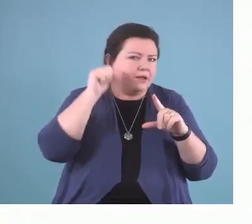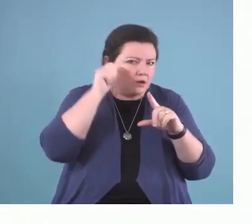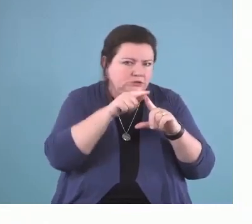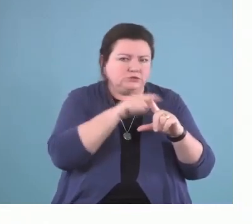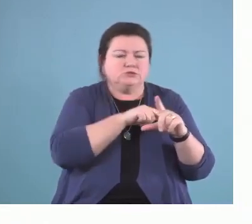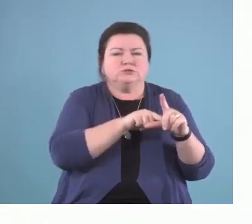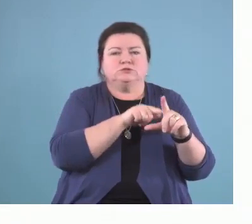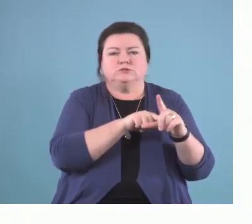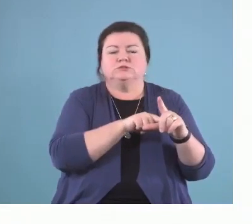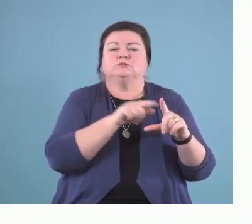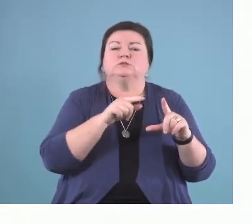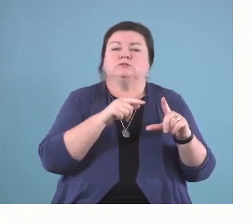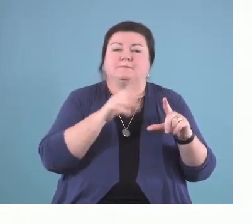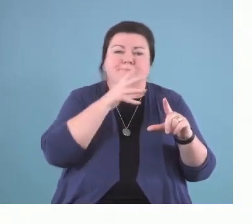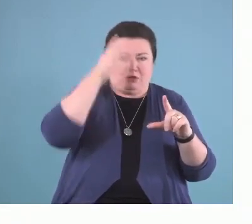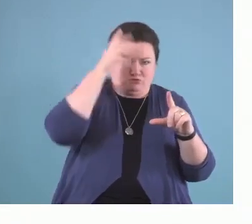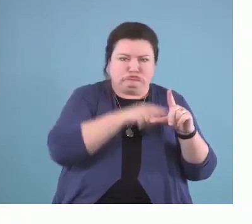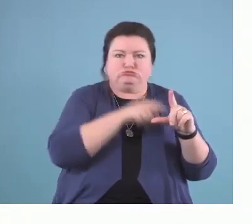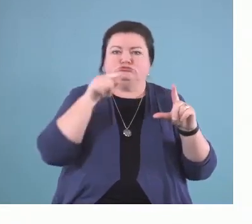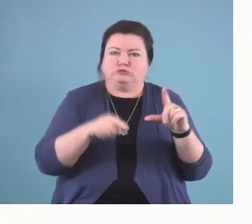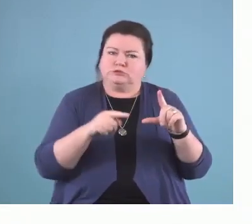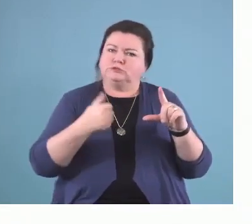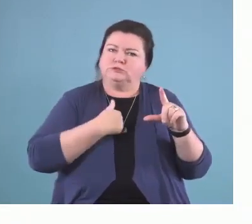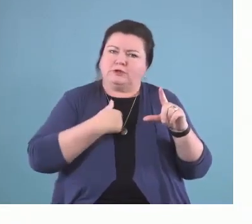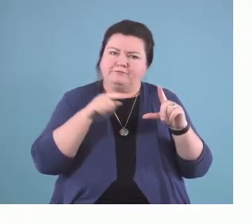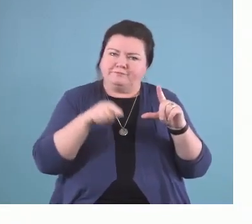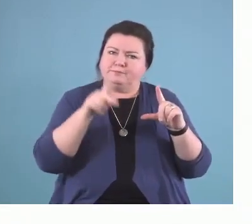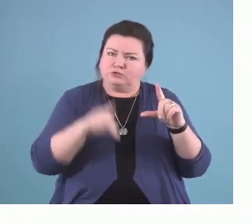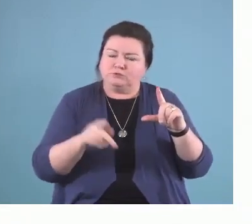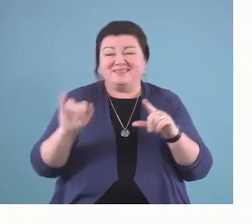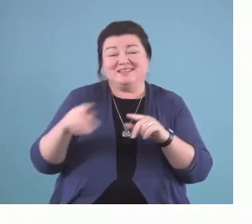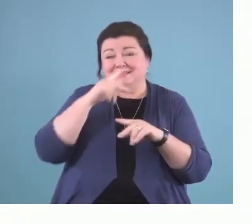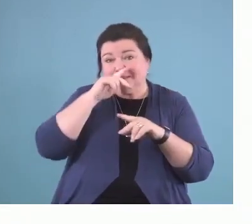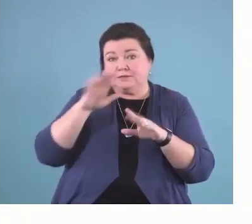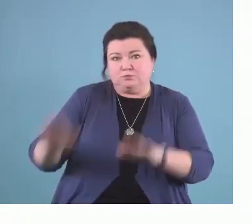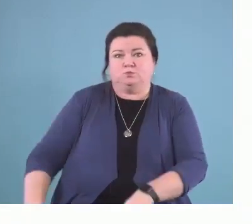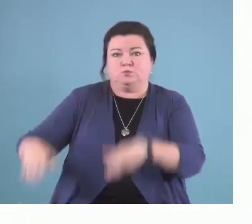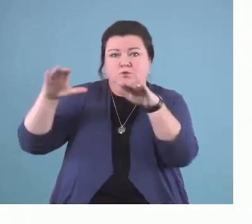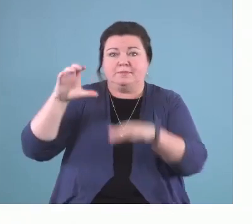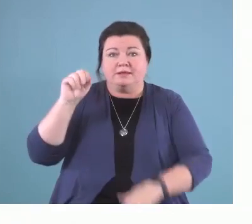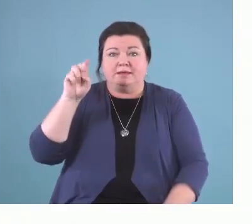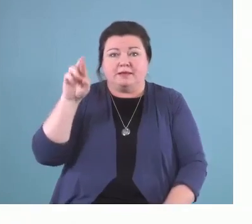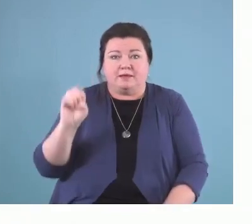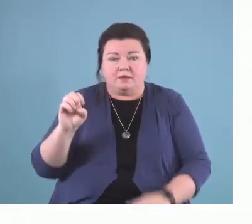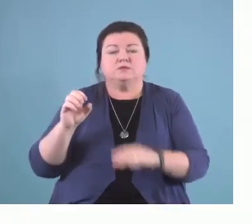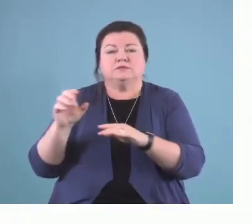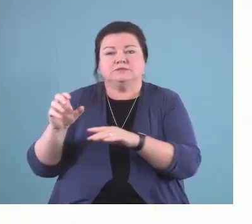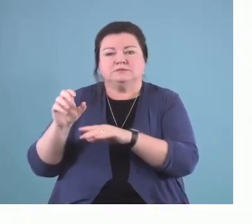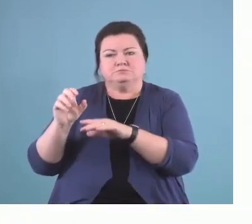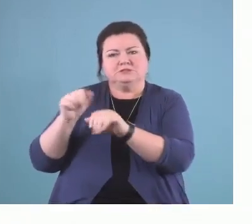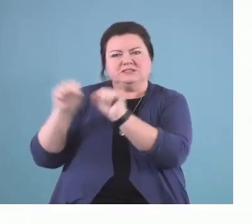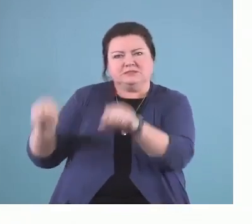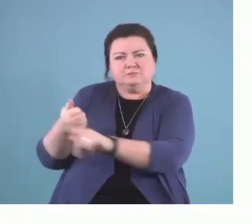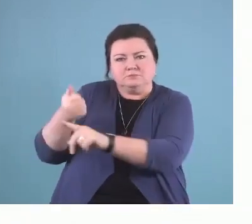So these are kids that were growing up in the care system and they were too young to come to the appointments by themselves.